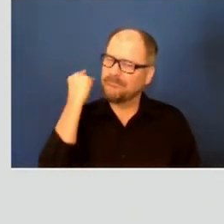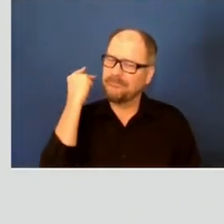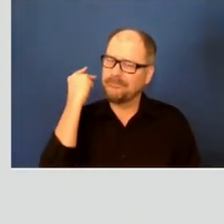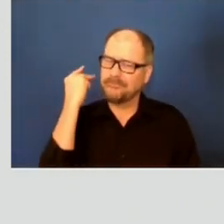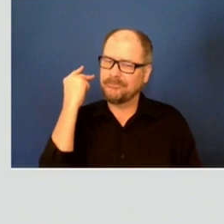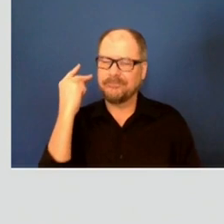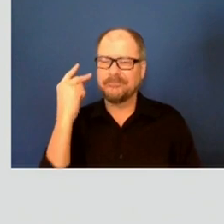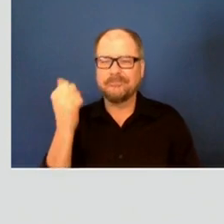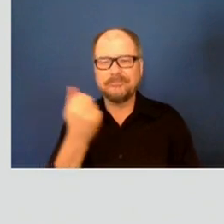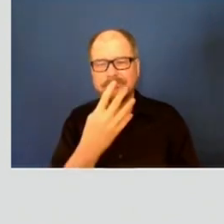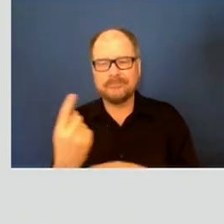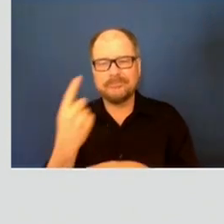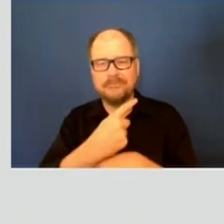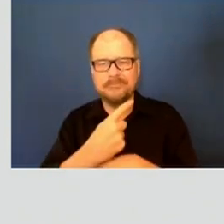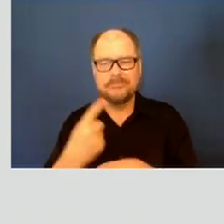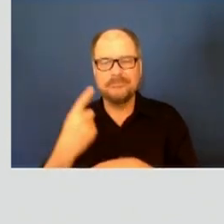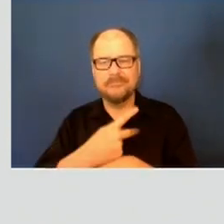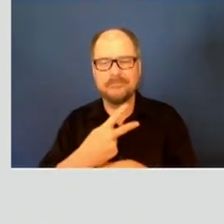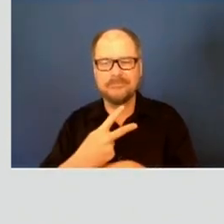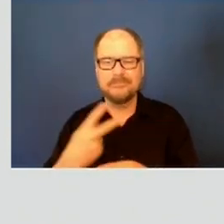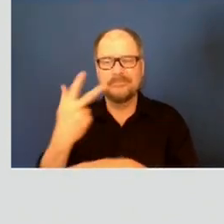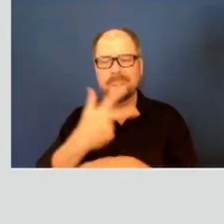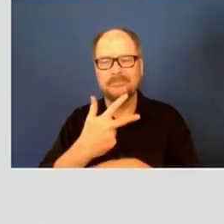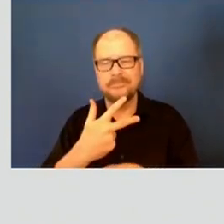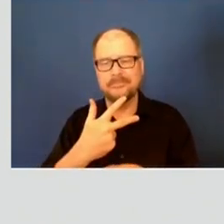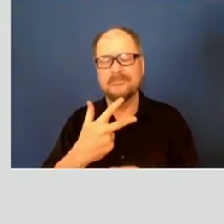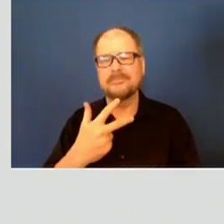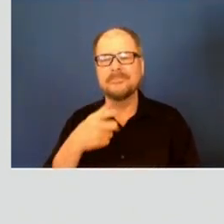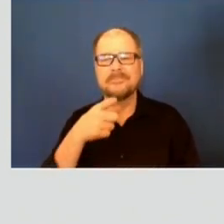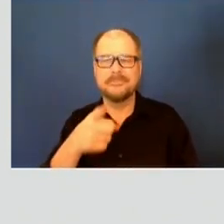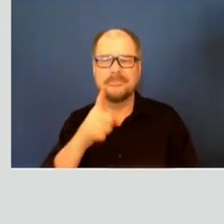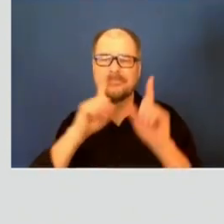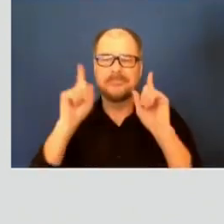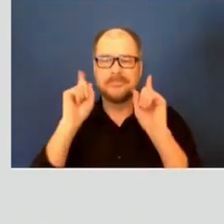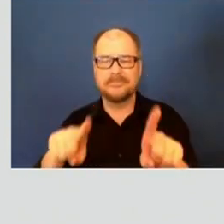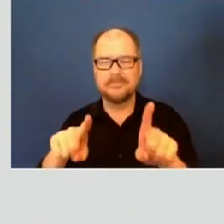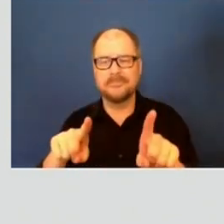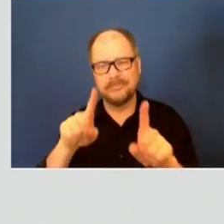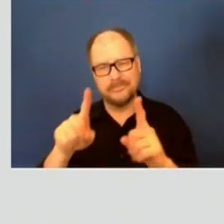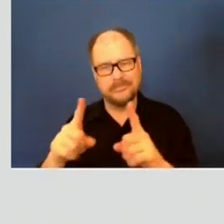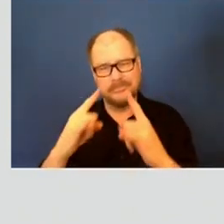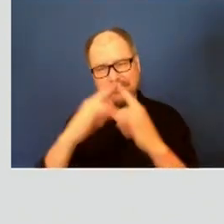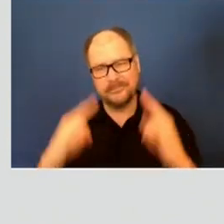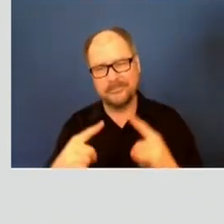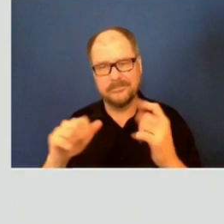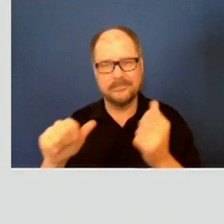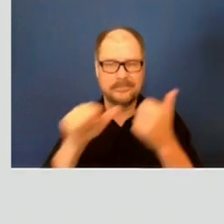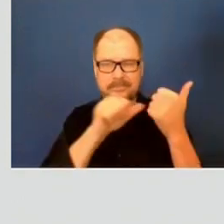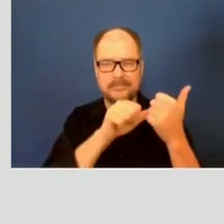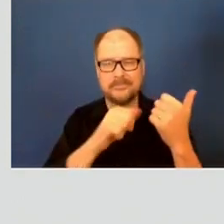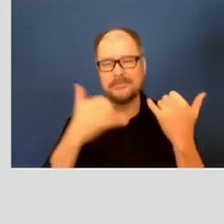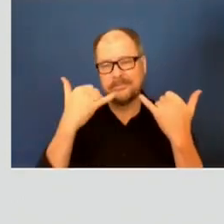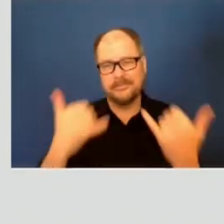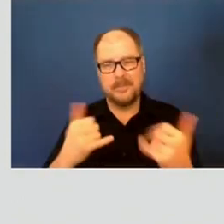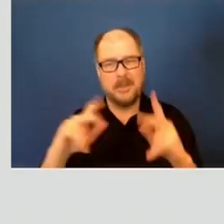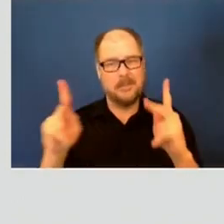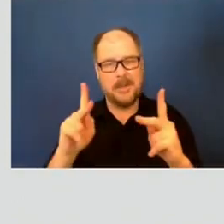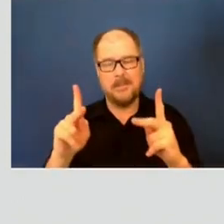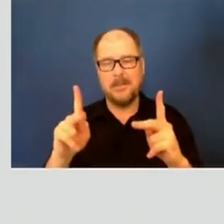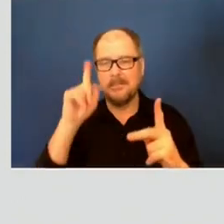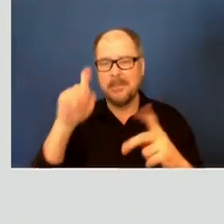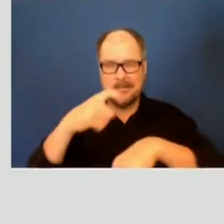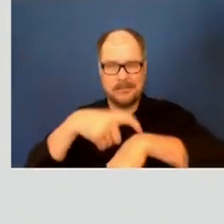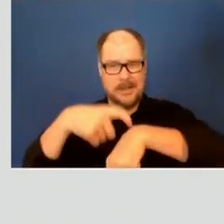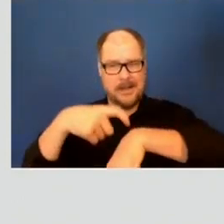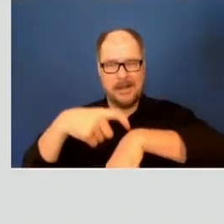of days here going from when the order was issued to now when people are going to have to be officially out of